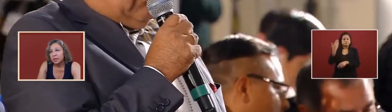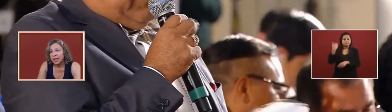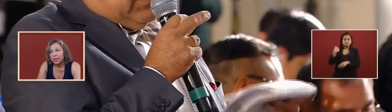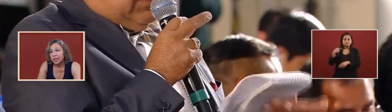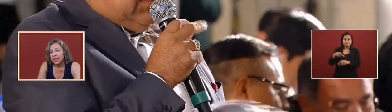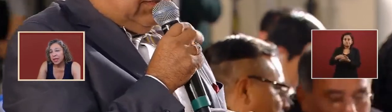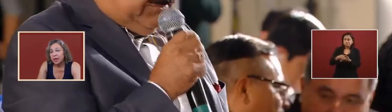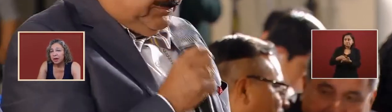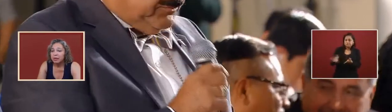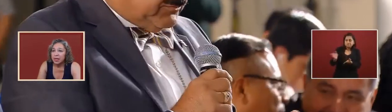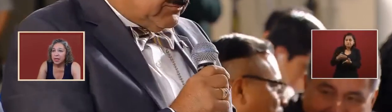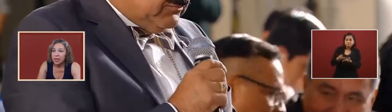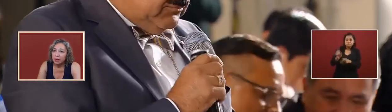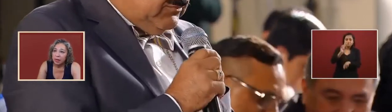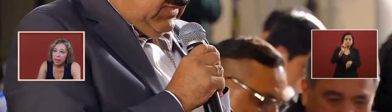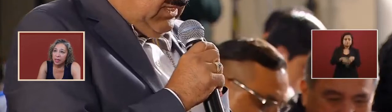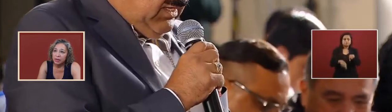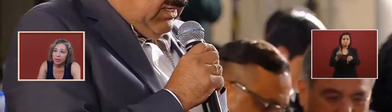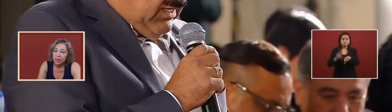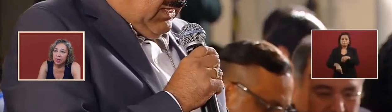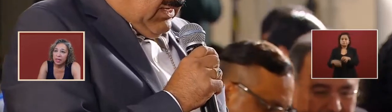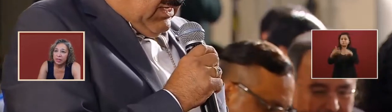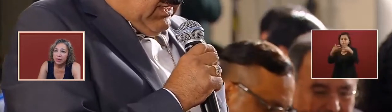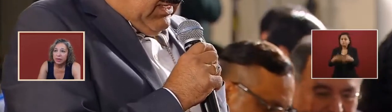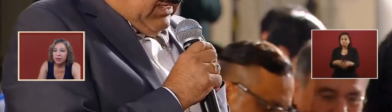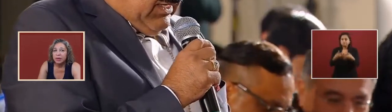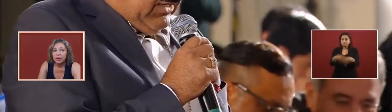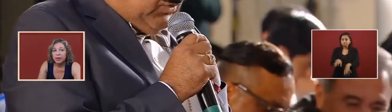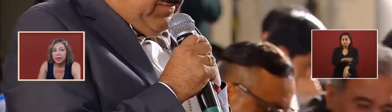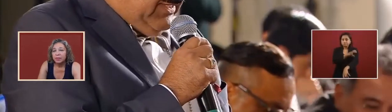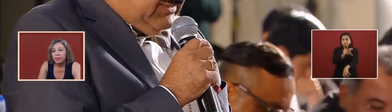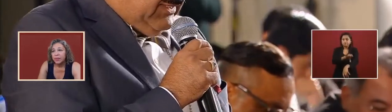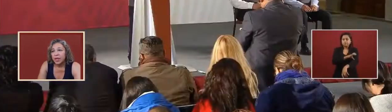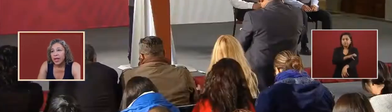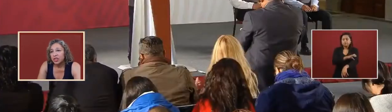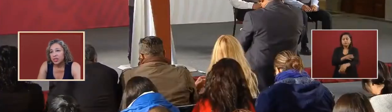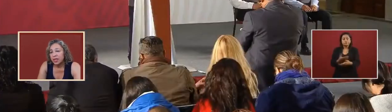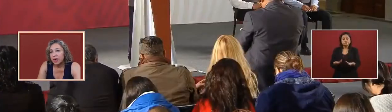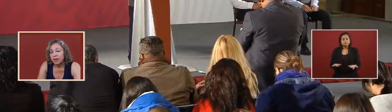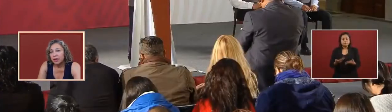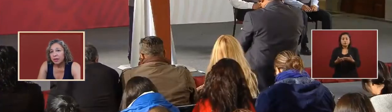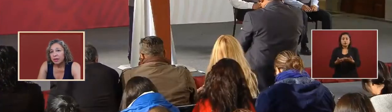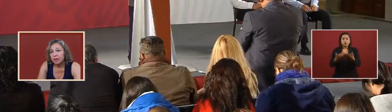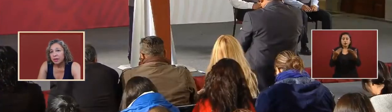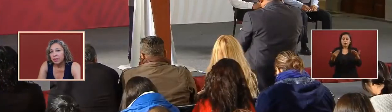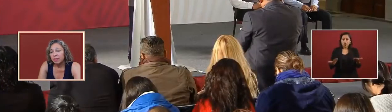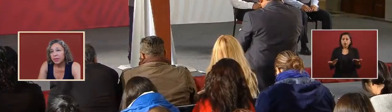dismantling of the electric sector actually